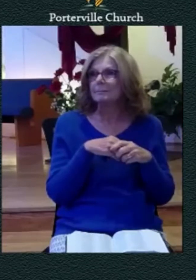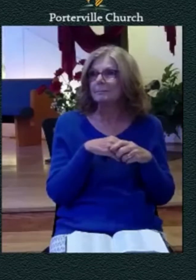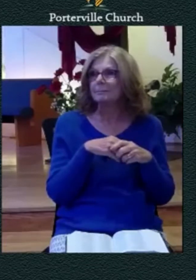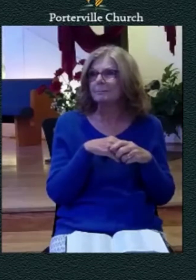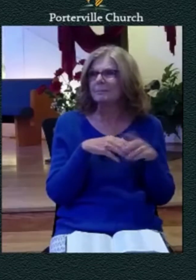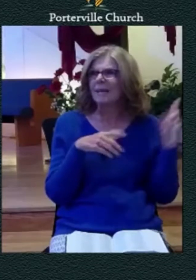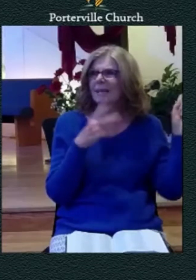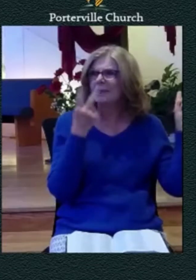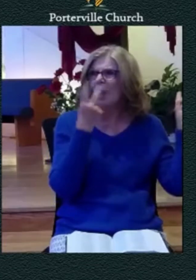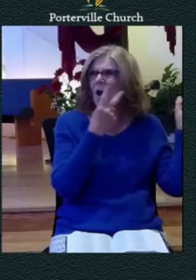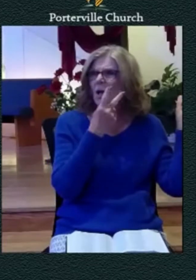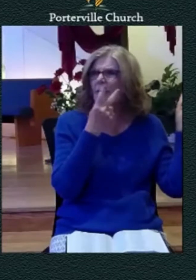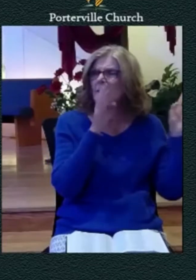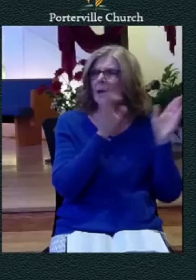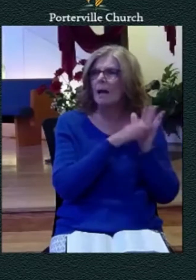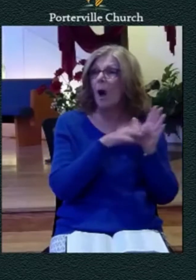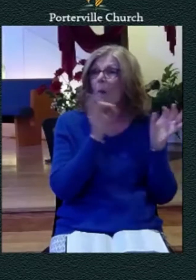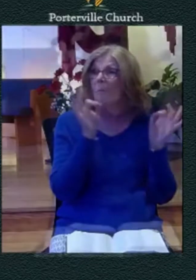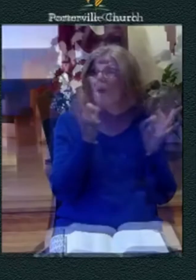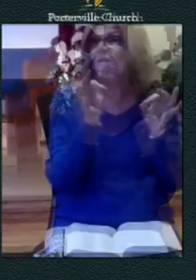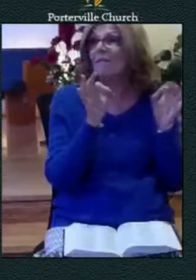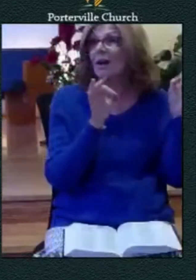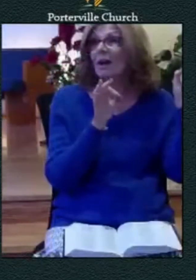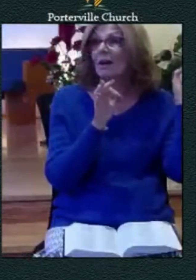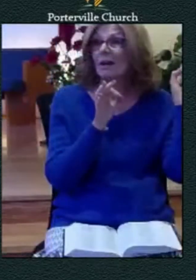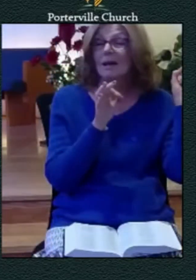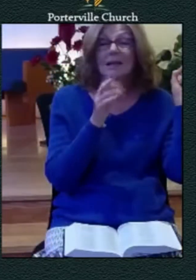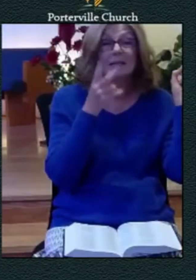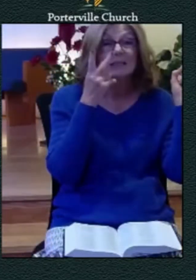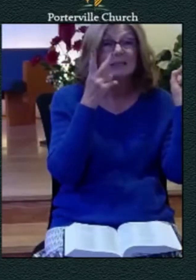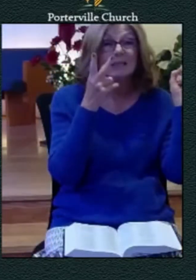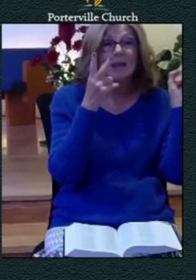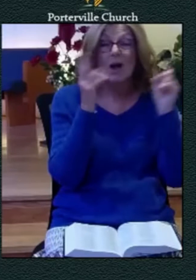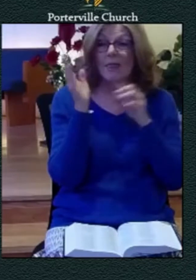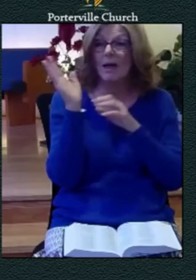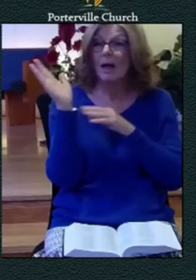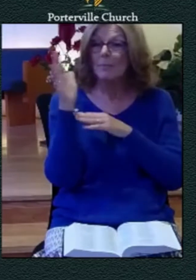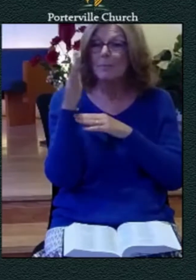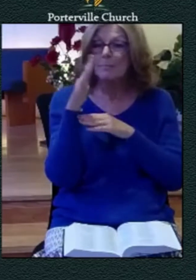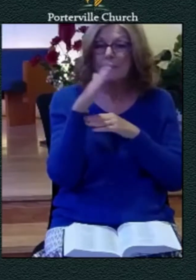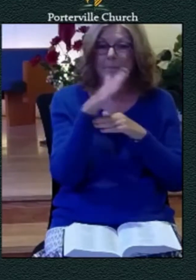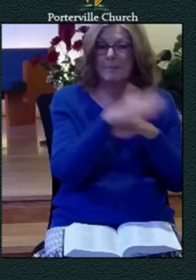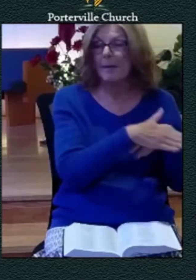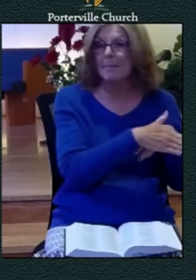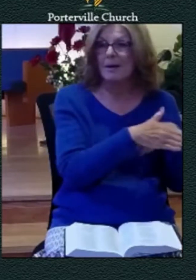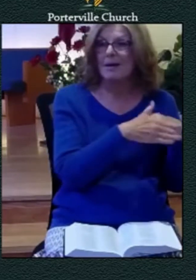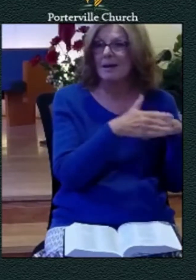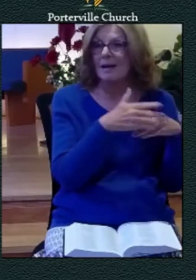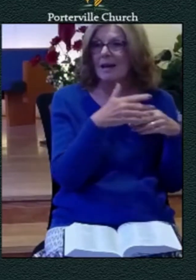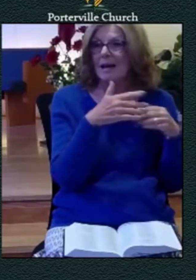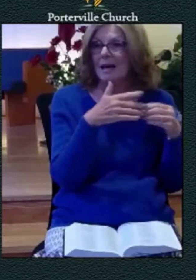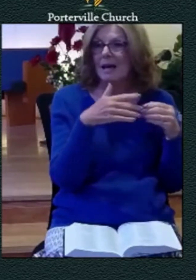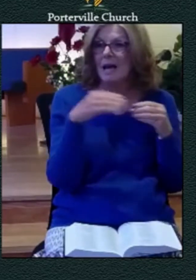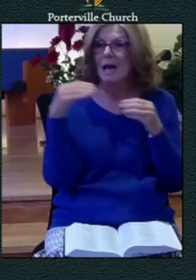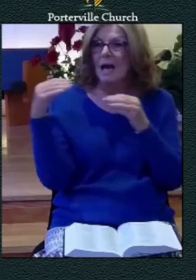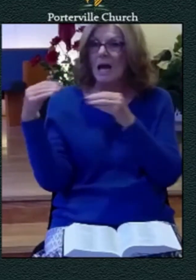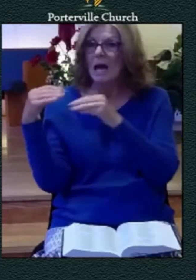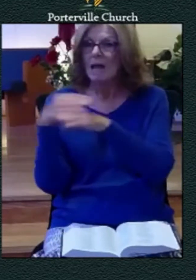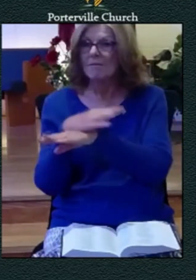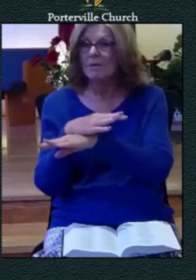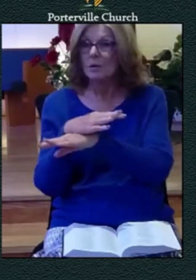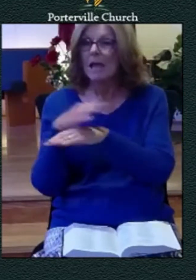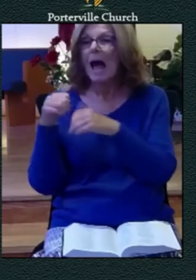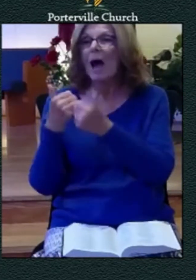picture and i said oh it's perfect do you see all the little men falling over like dominoes being influenced by the doubts and the fears